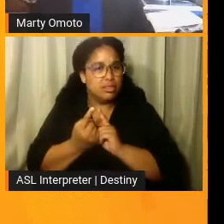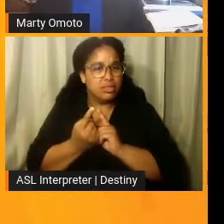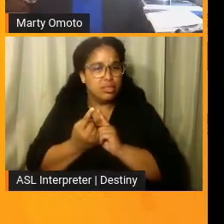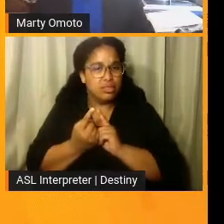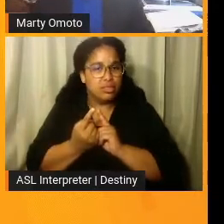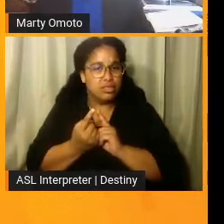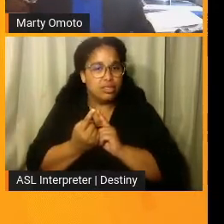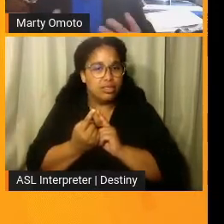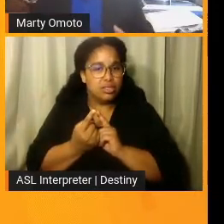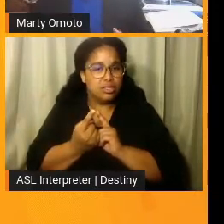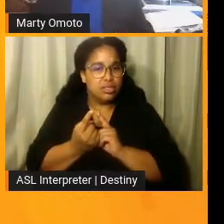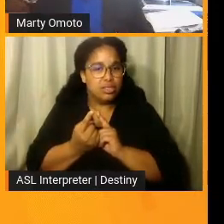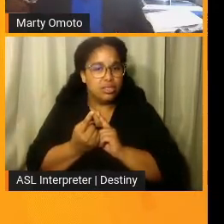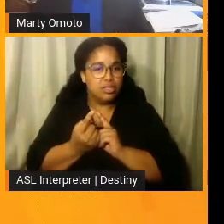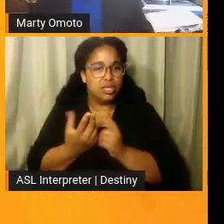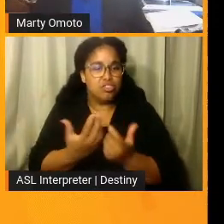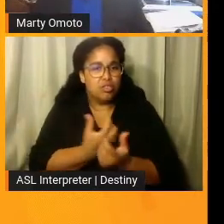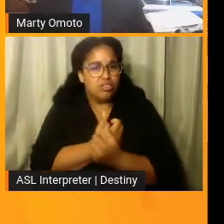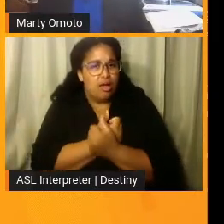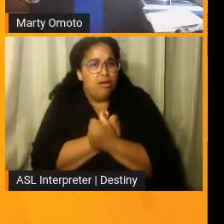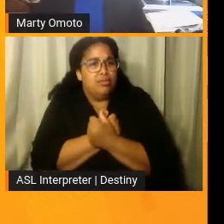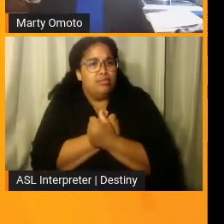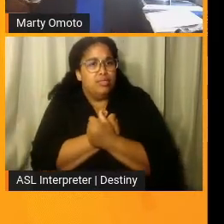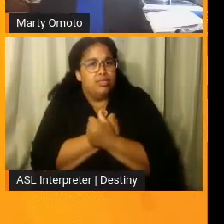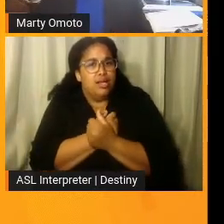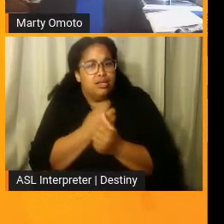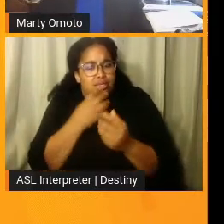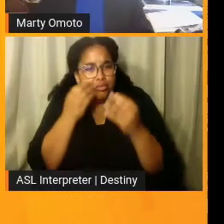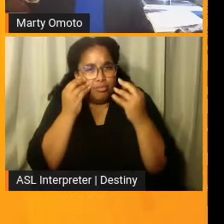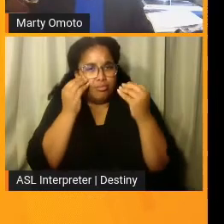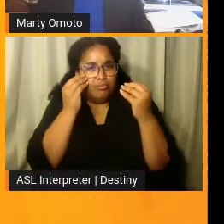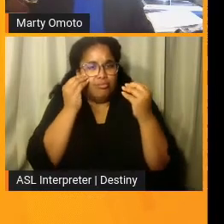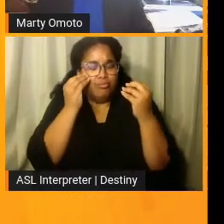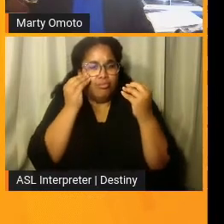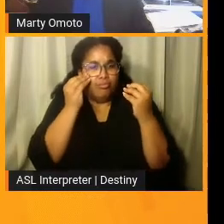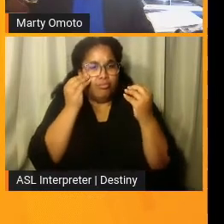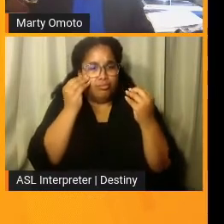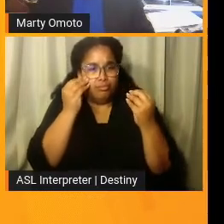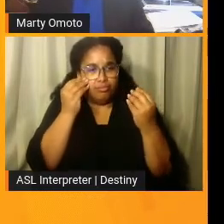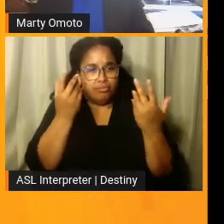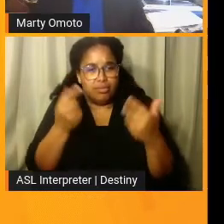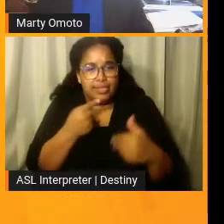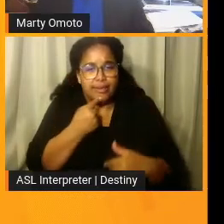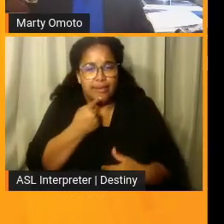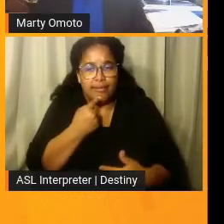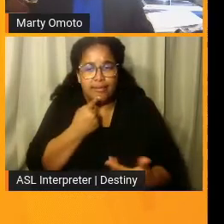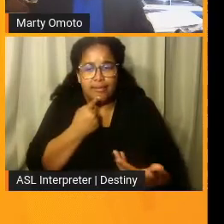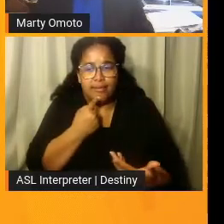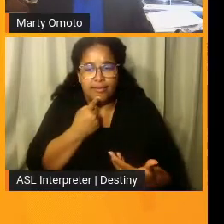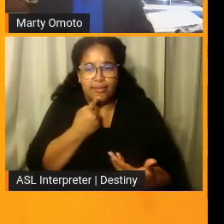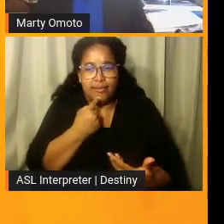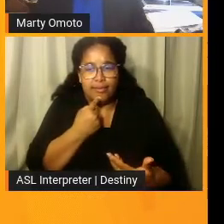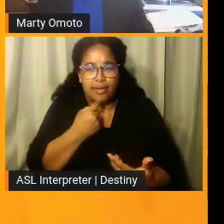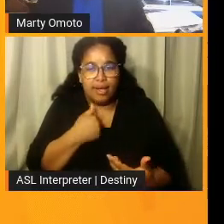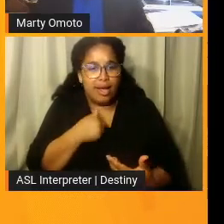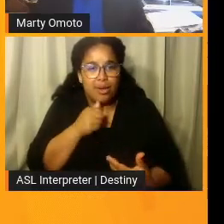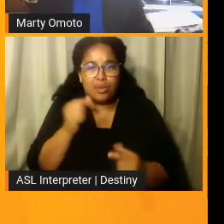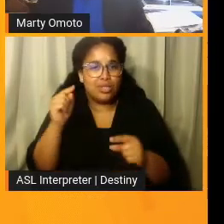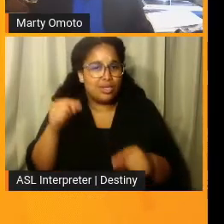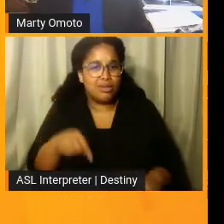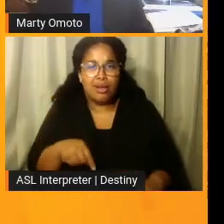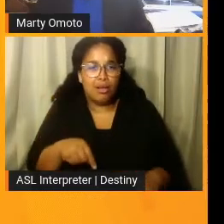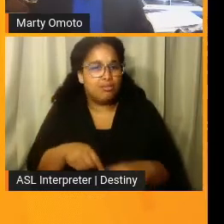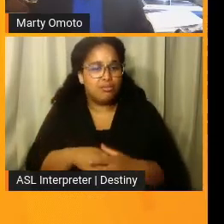um, she just hugged me and she had tears in her eyes. And she said, um, you know, I wasn't going to come to this.